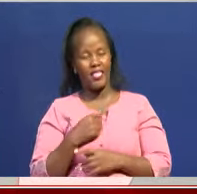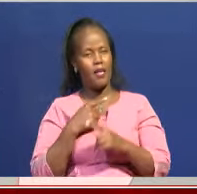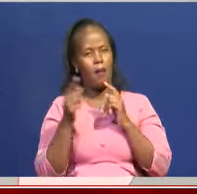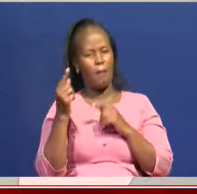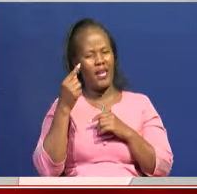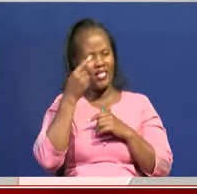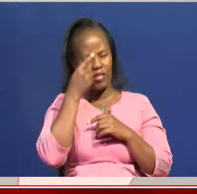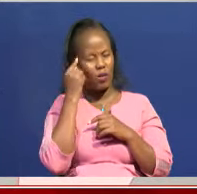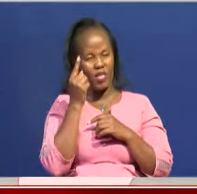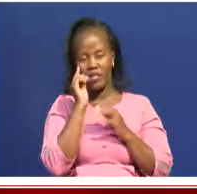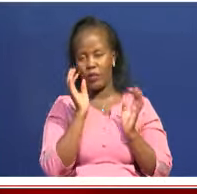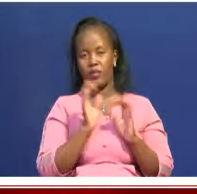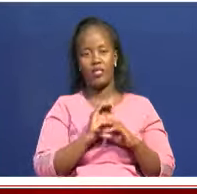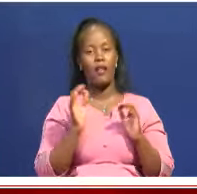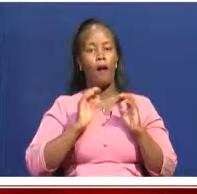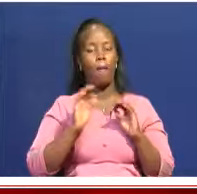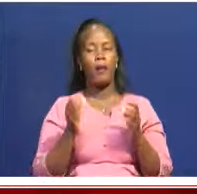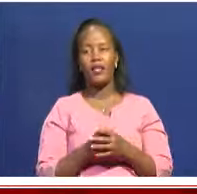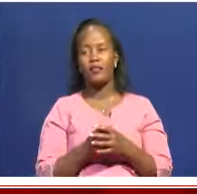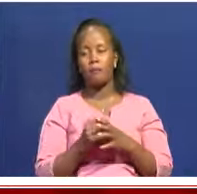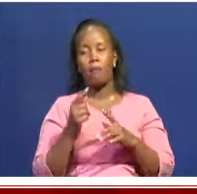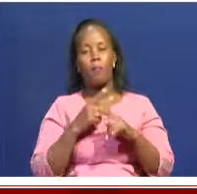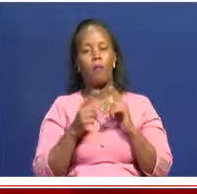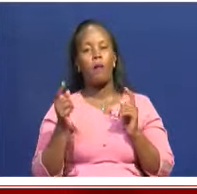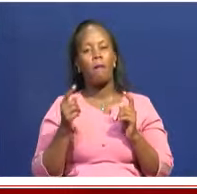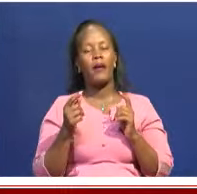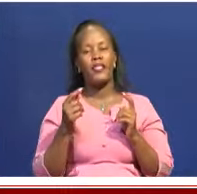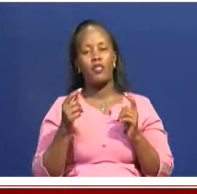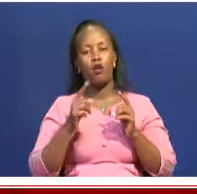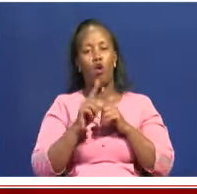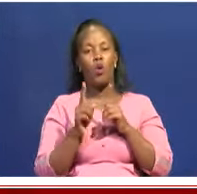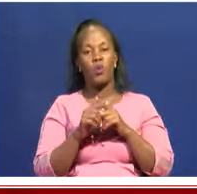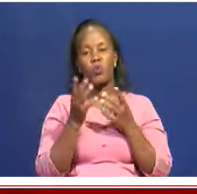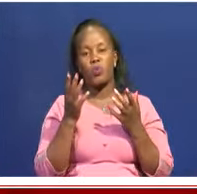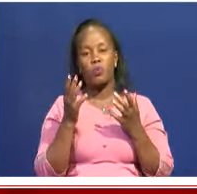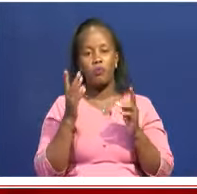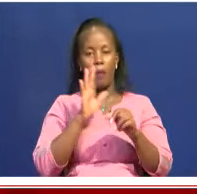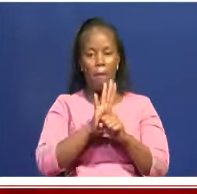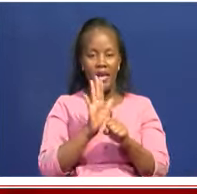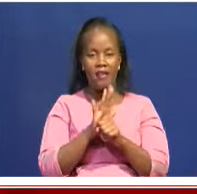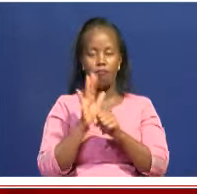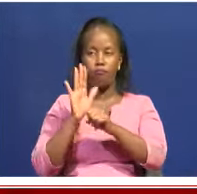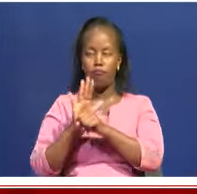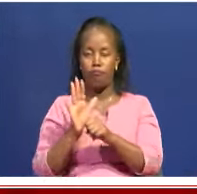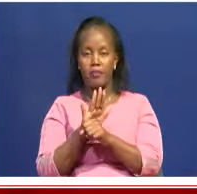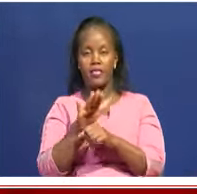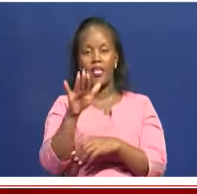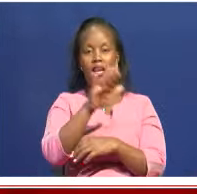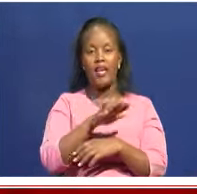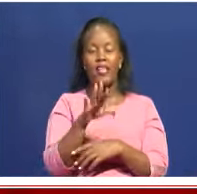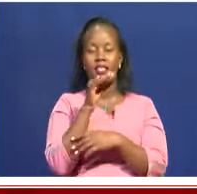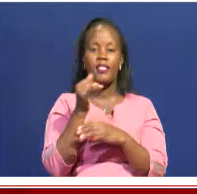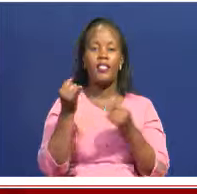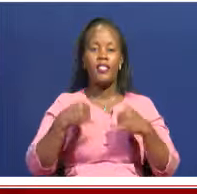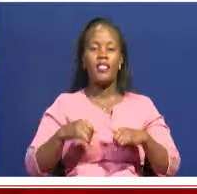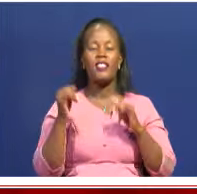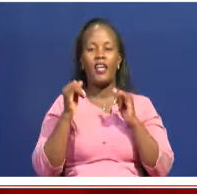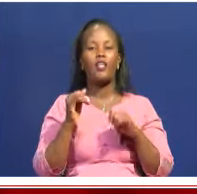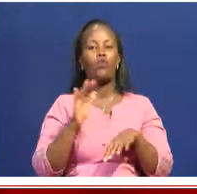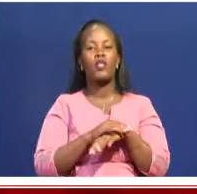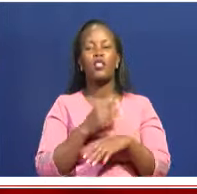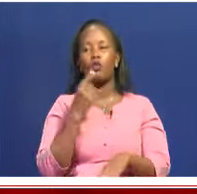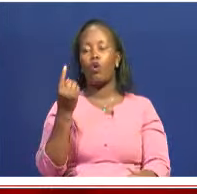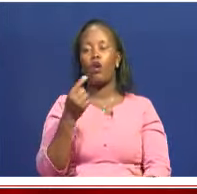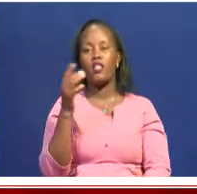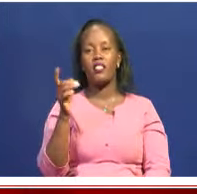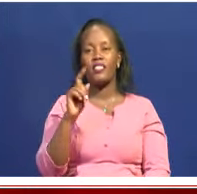original. And you find in America, in British Museum, there is a similar one, but it's not the real one. So the only one where you'll find the same in the whole world is only Kenya.